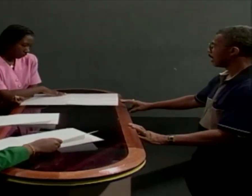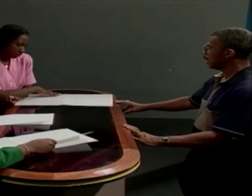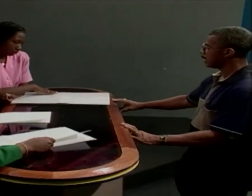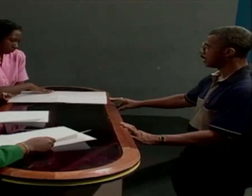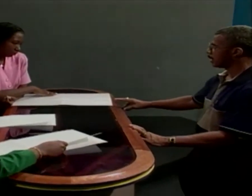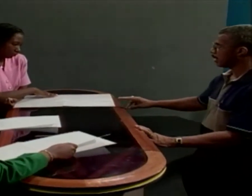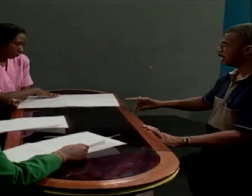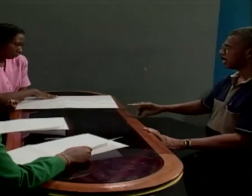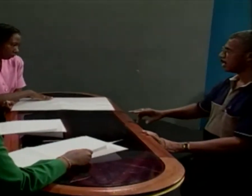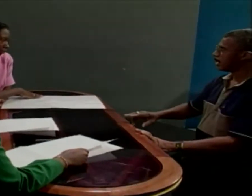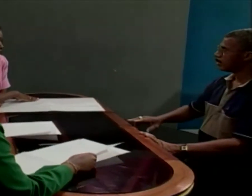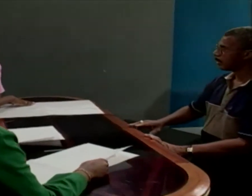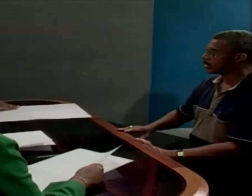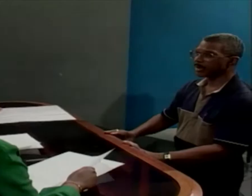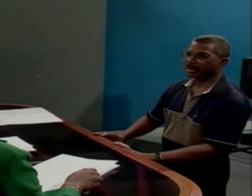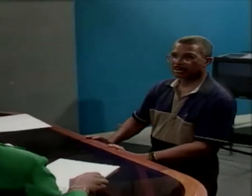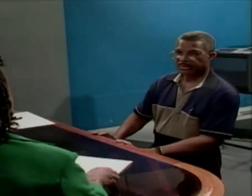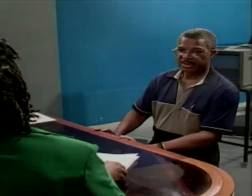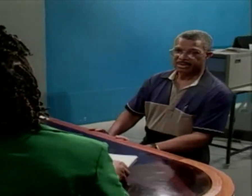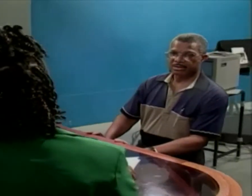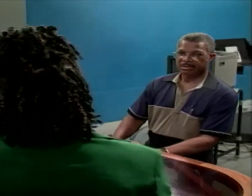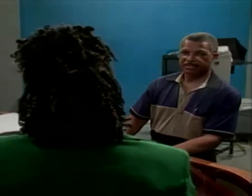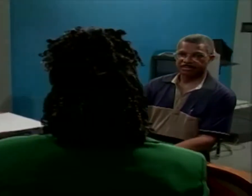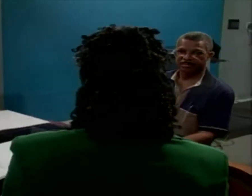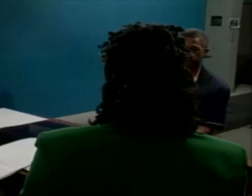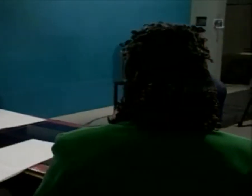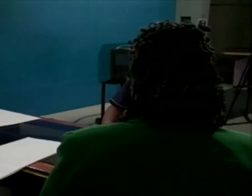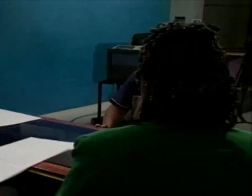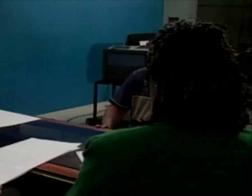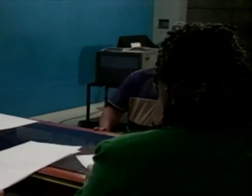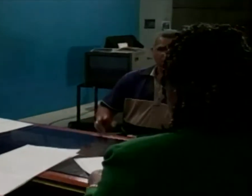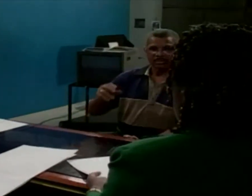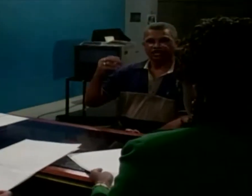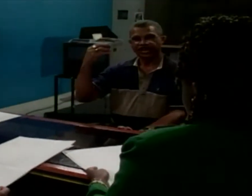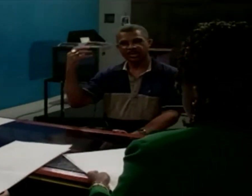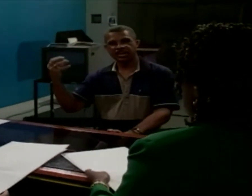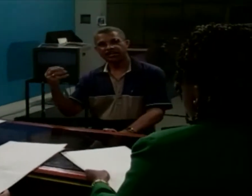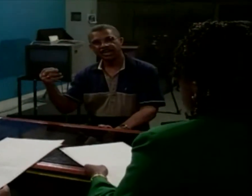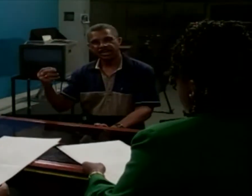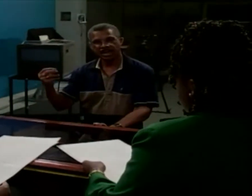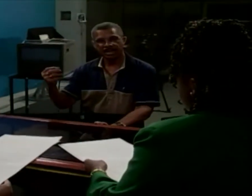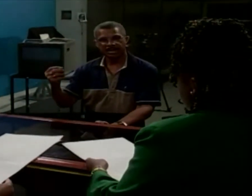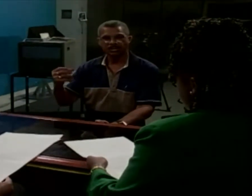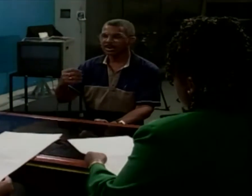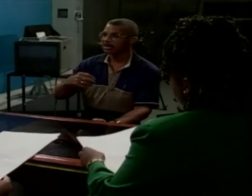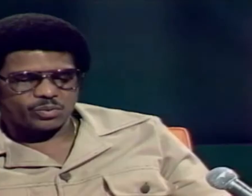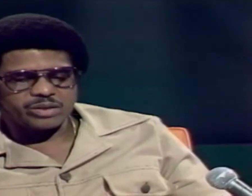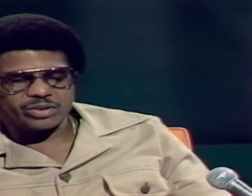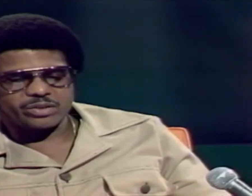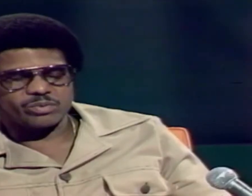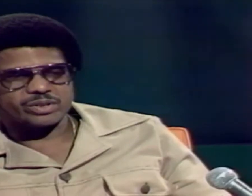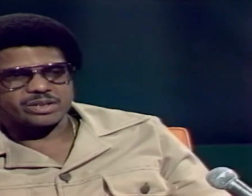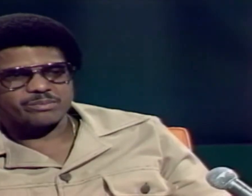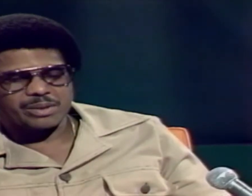including television producer, director and presenter. He was well known for many programs like Break with